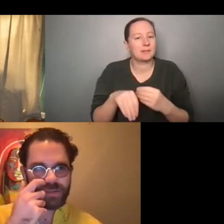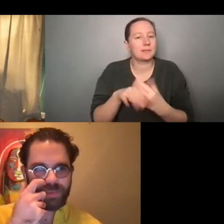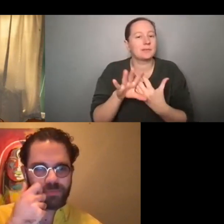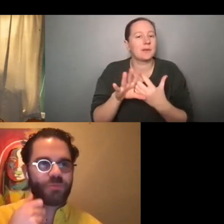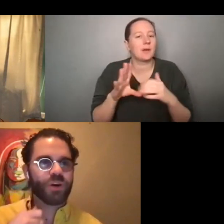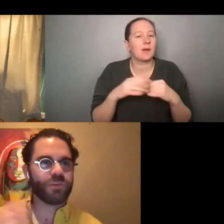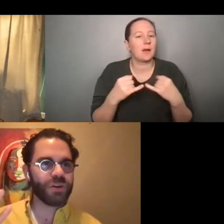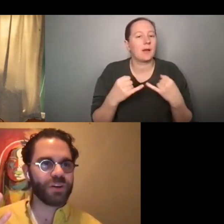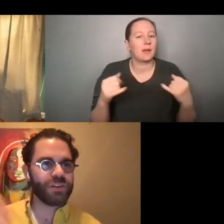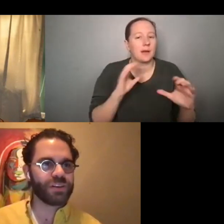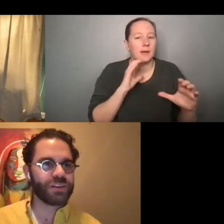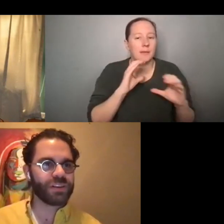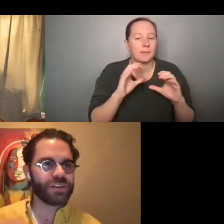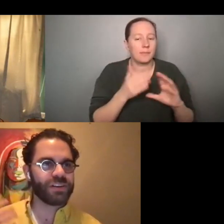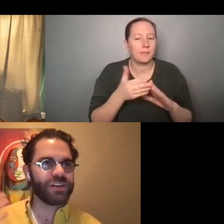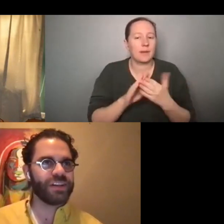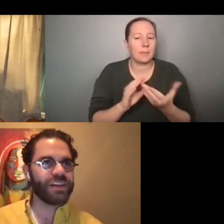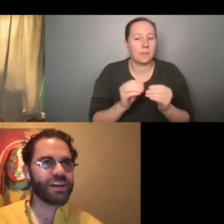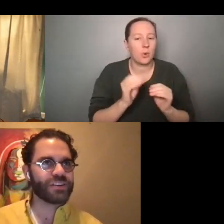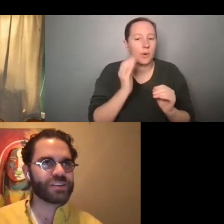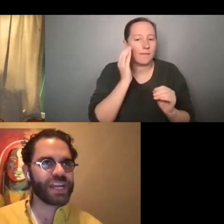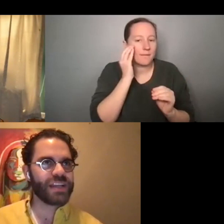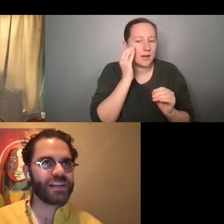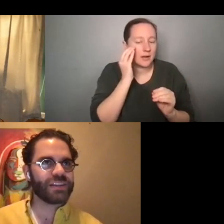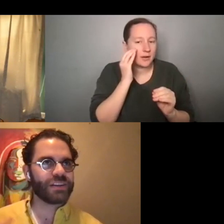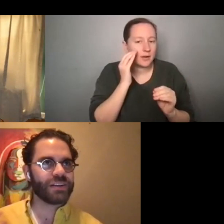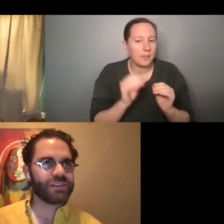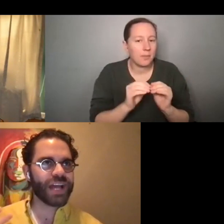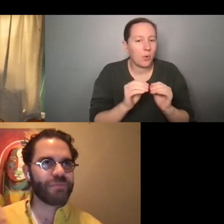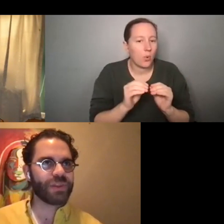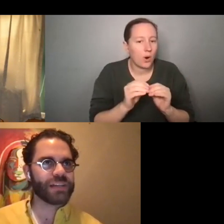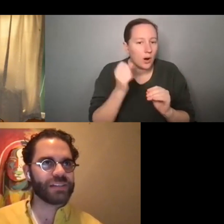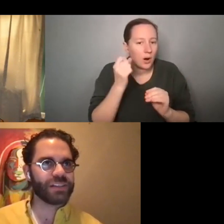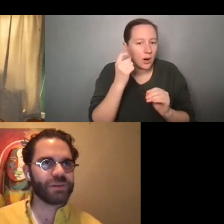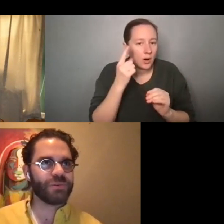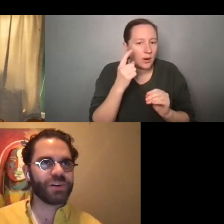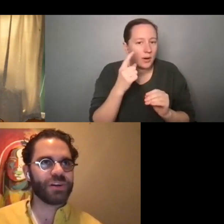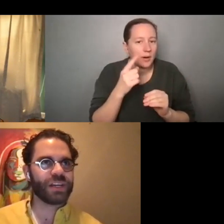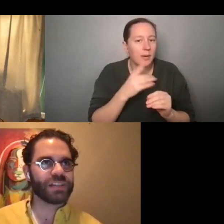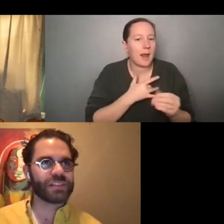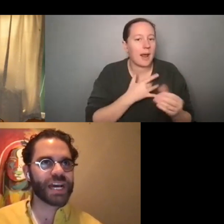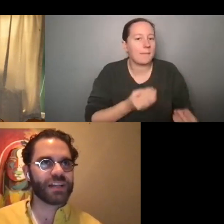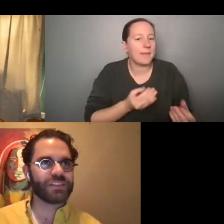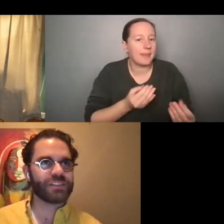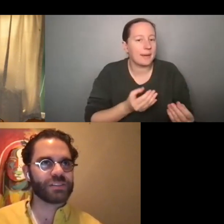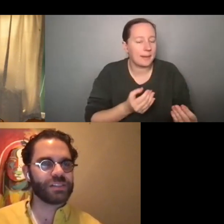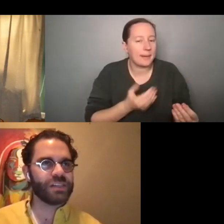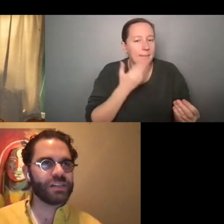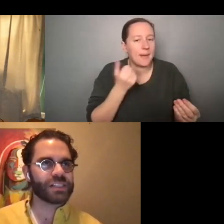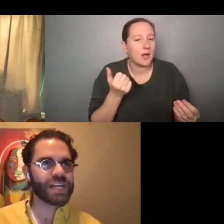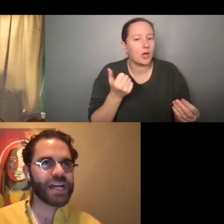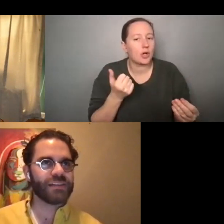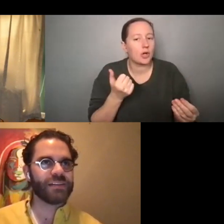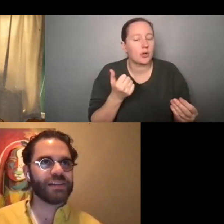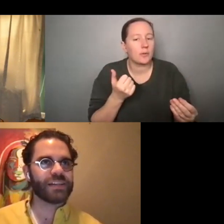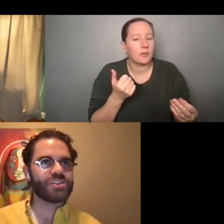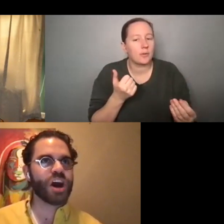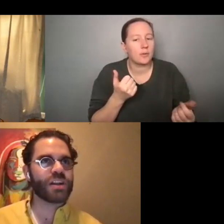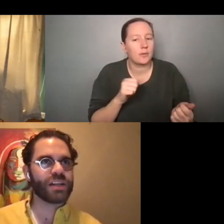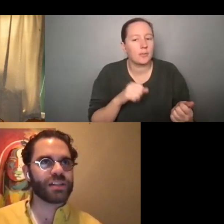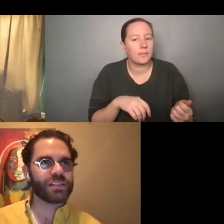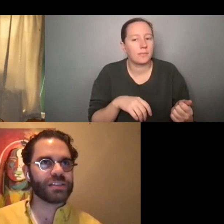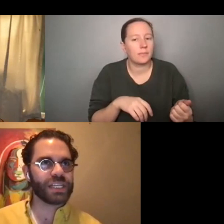that people are more familiar, the, the understanding, the empathizing a little bit more. And it's not, it's just, it's not